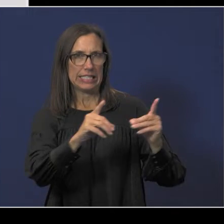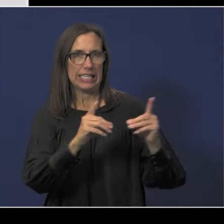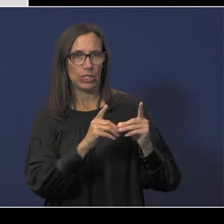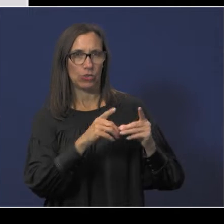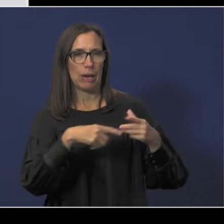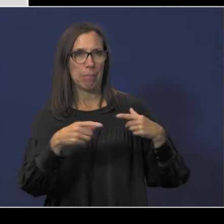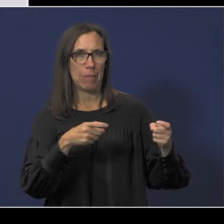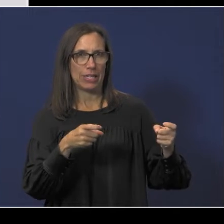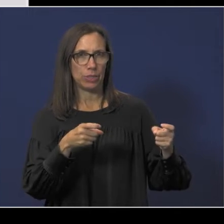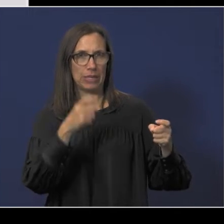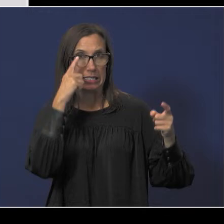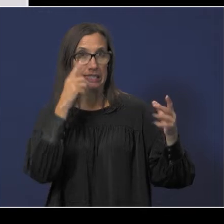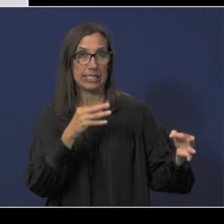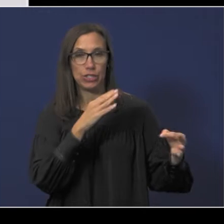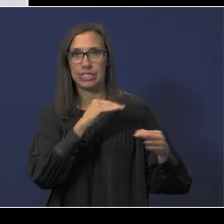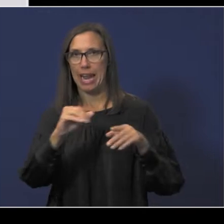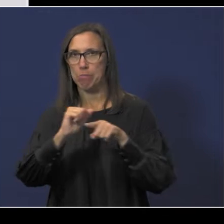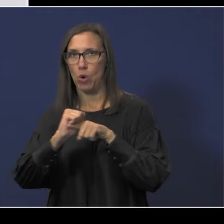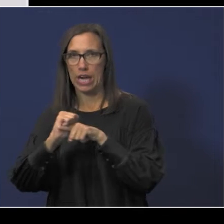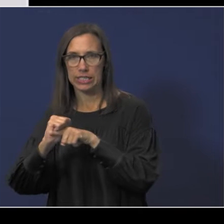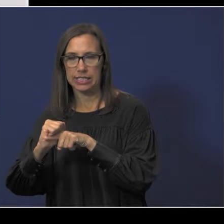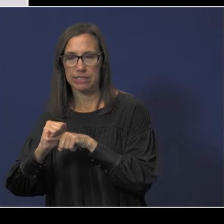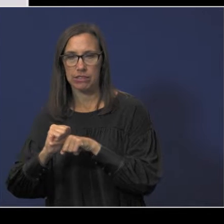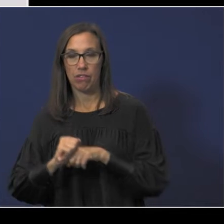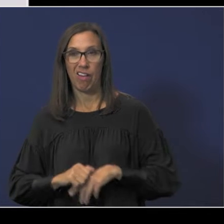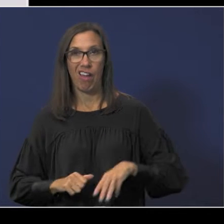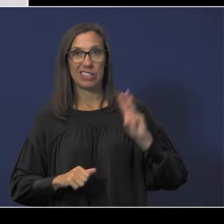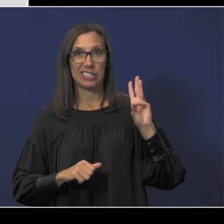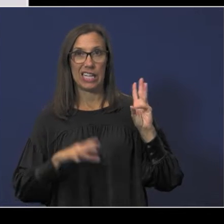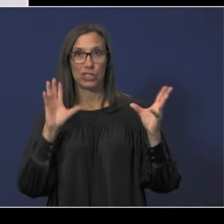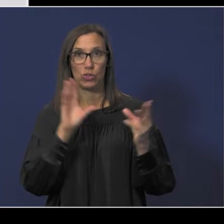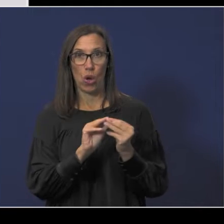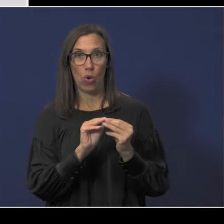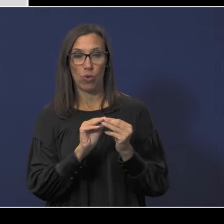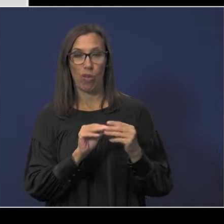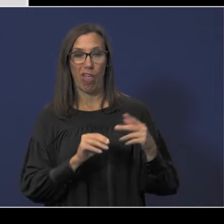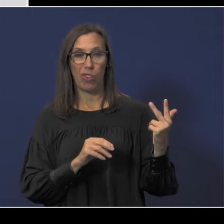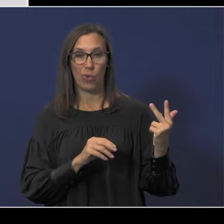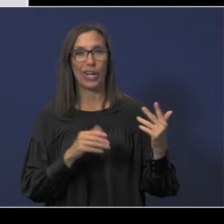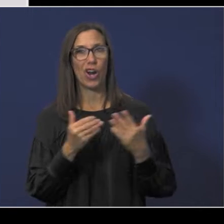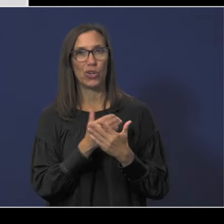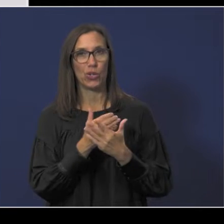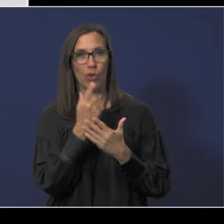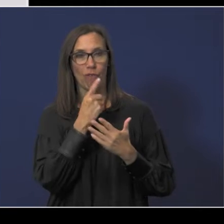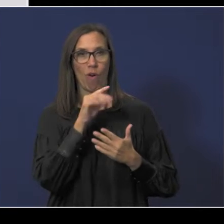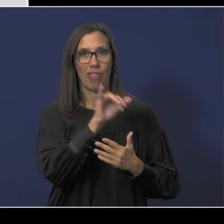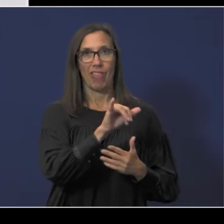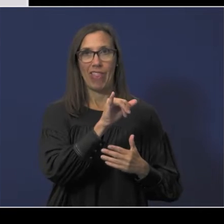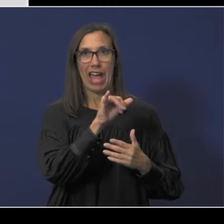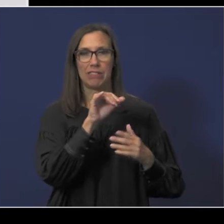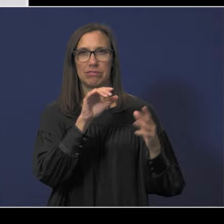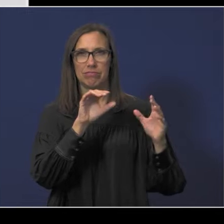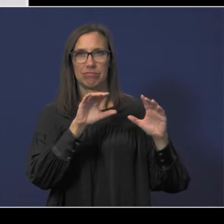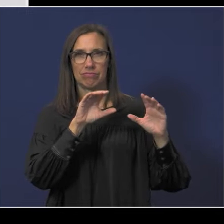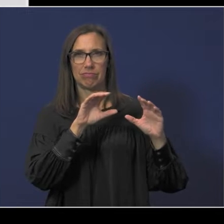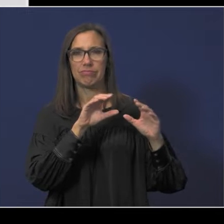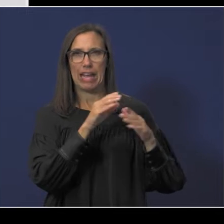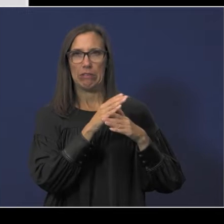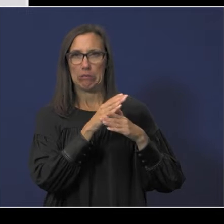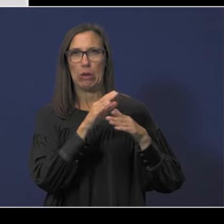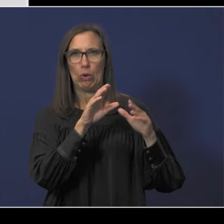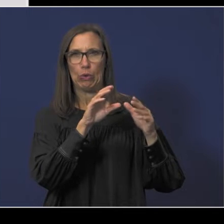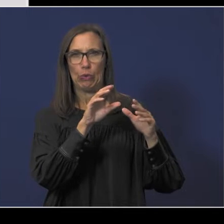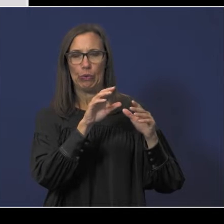and financial management practices. There are six total indicators, three of which are new for this rating year. The three new